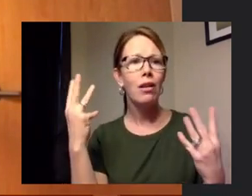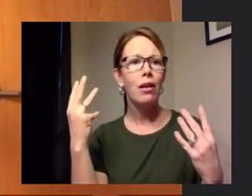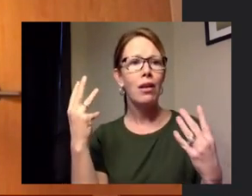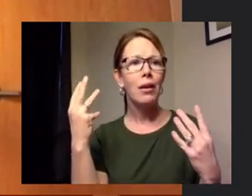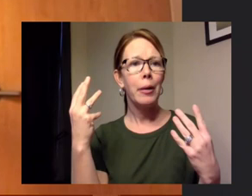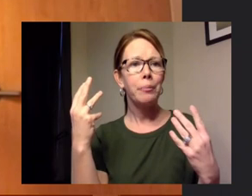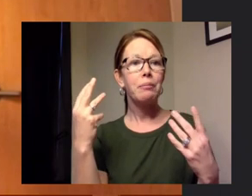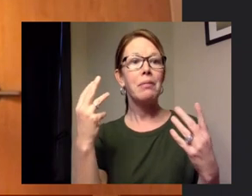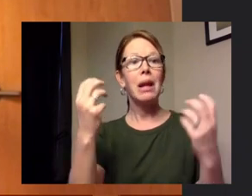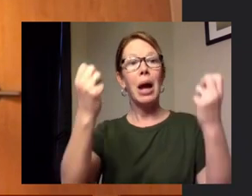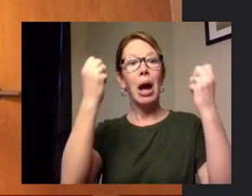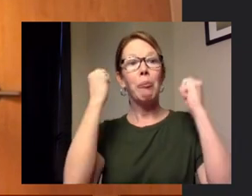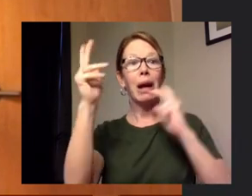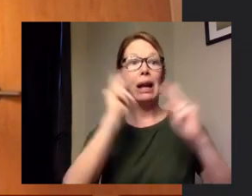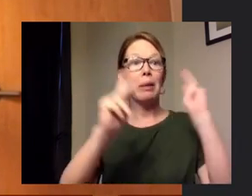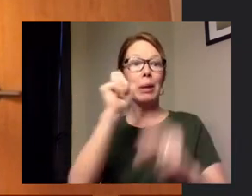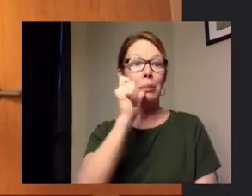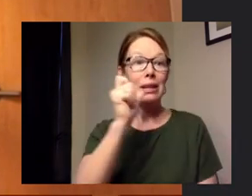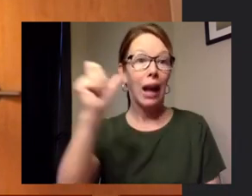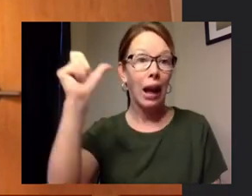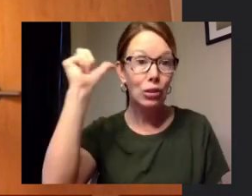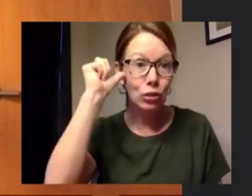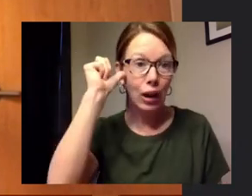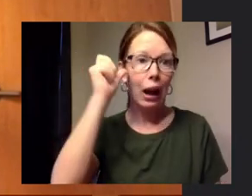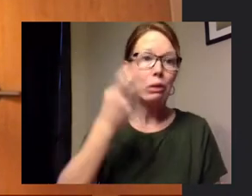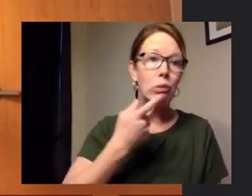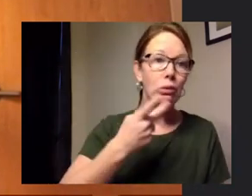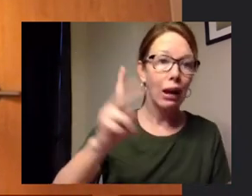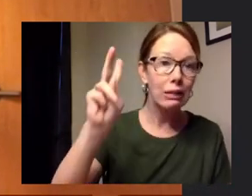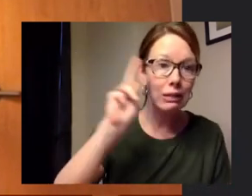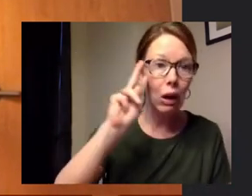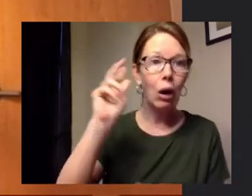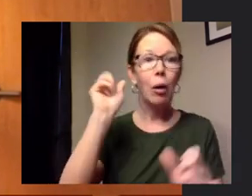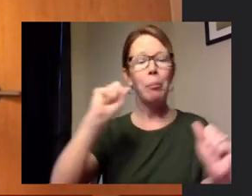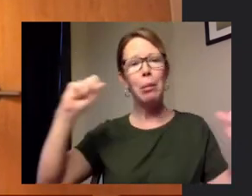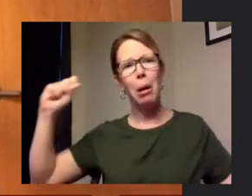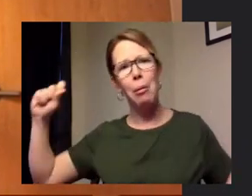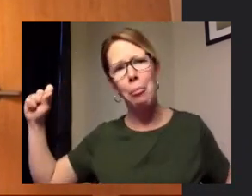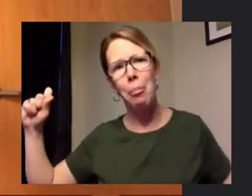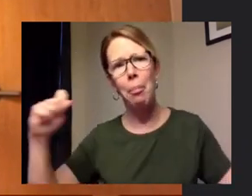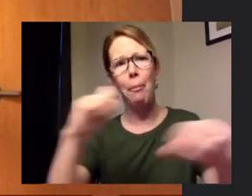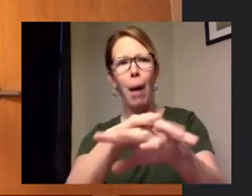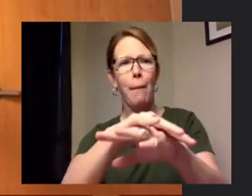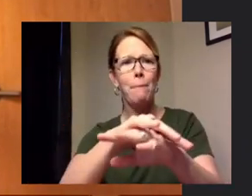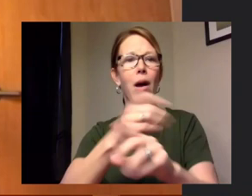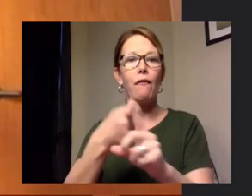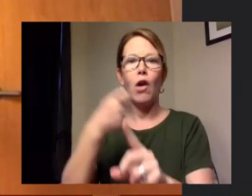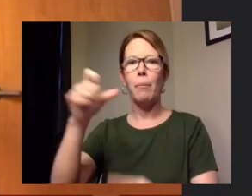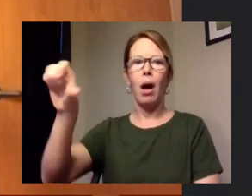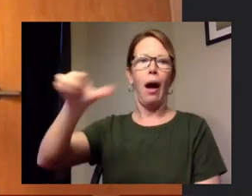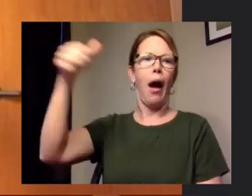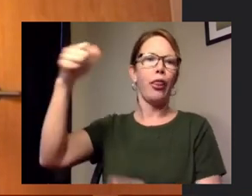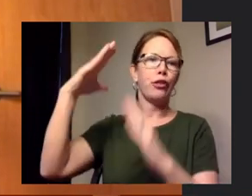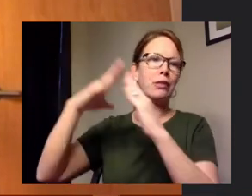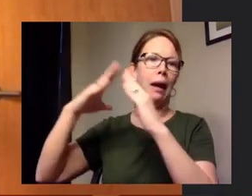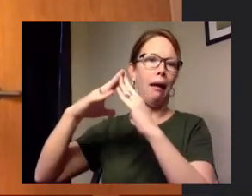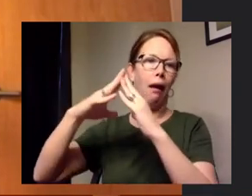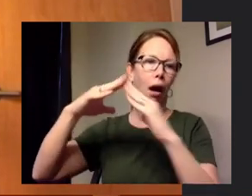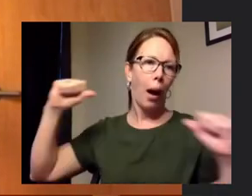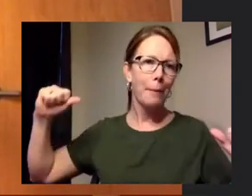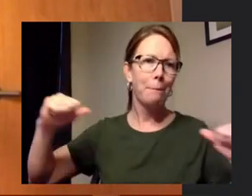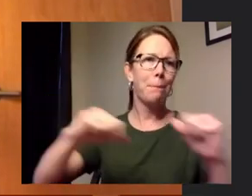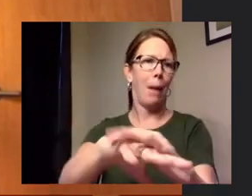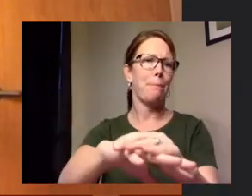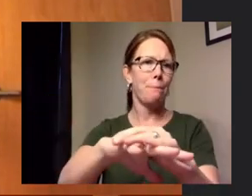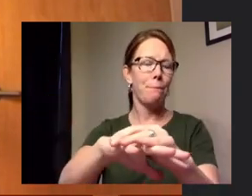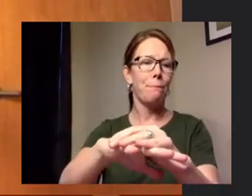huge influx yesterday the past two days with uh folks coming from out of town in numbers in vehicles